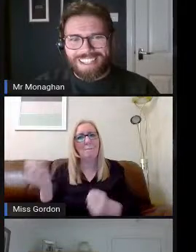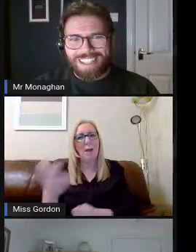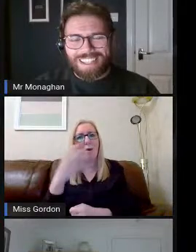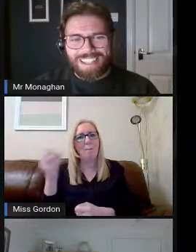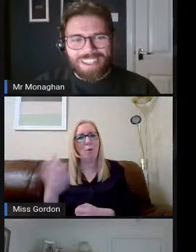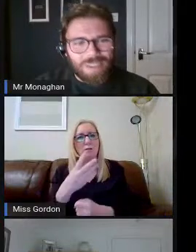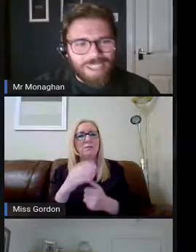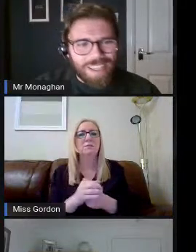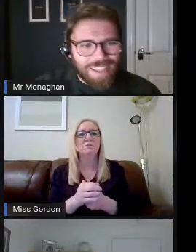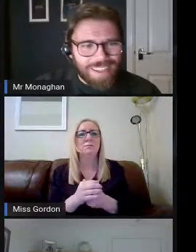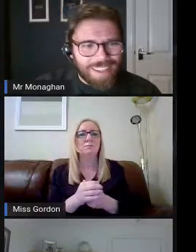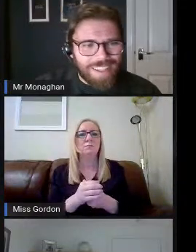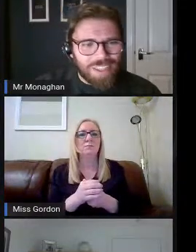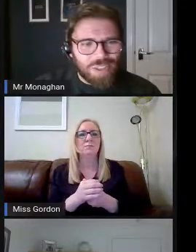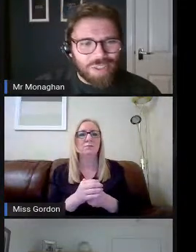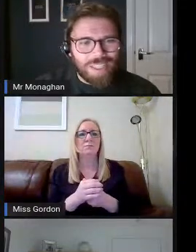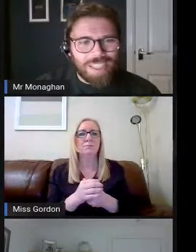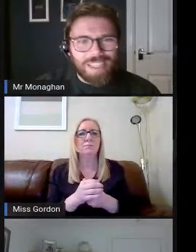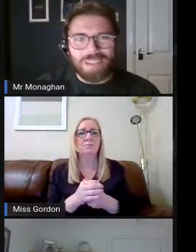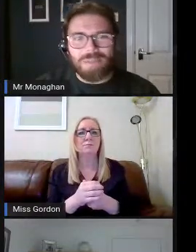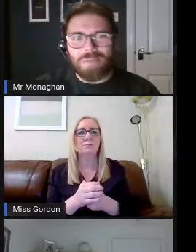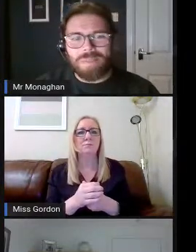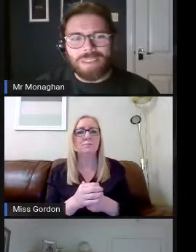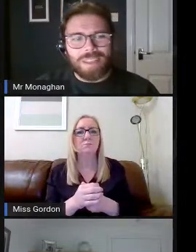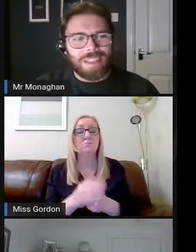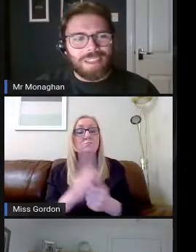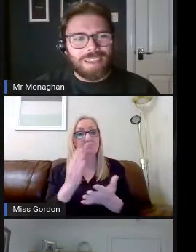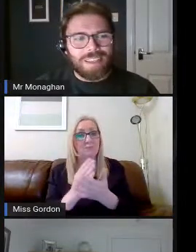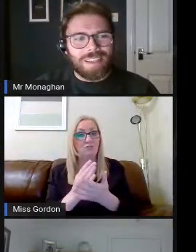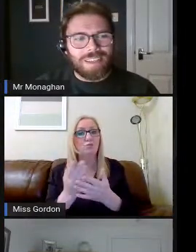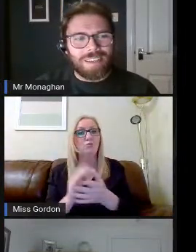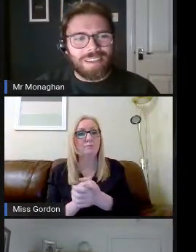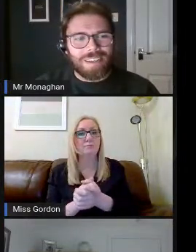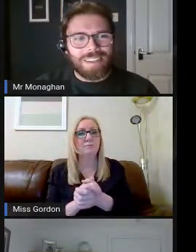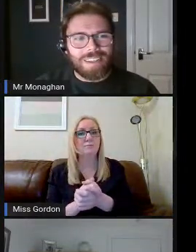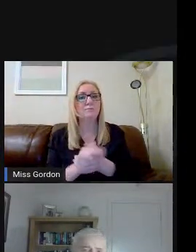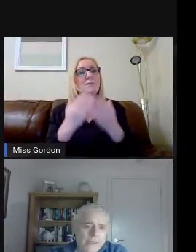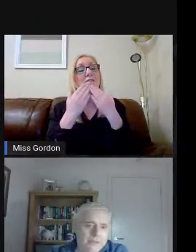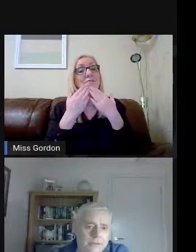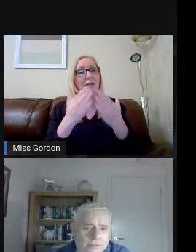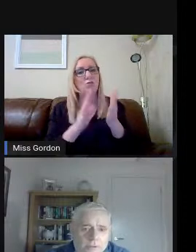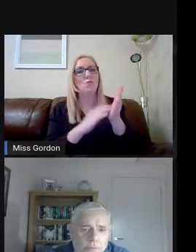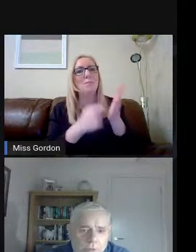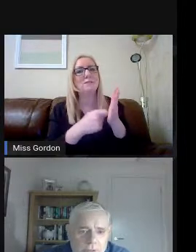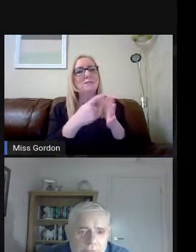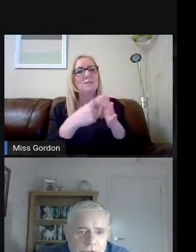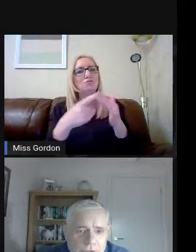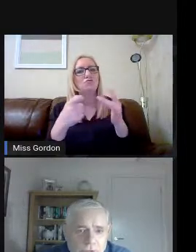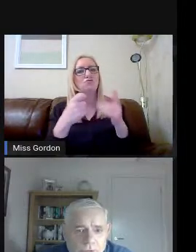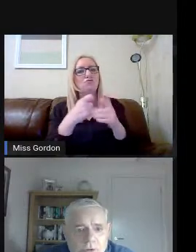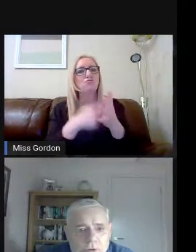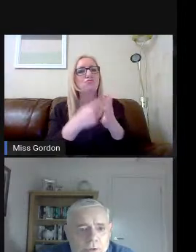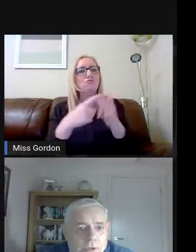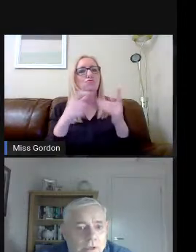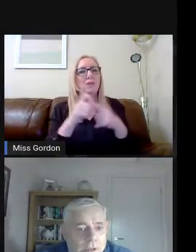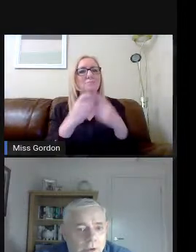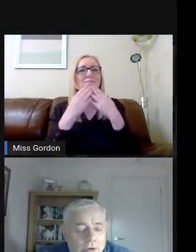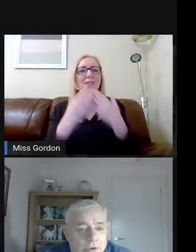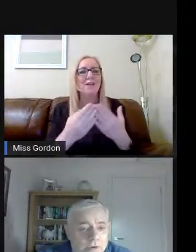Monaghan. Okay, that's you, I think. Thank you very much, and welcome to